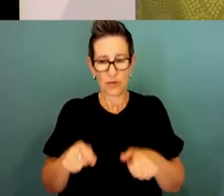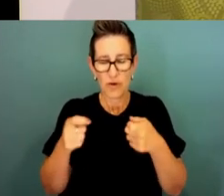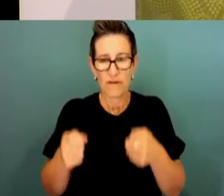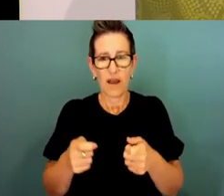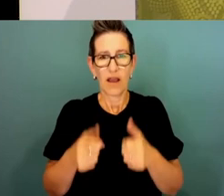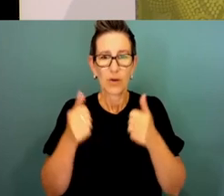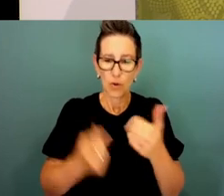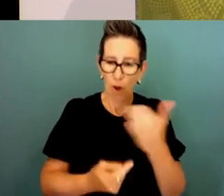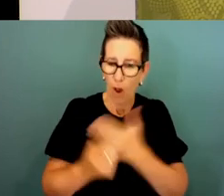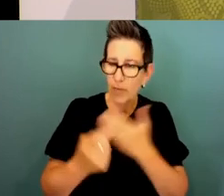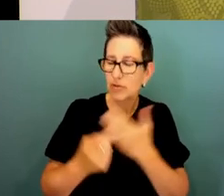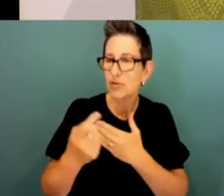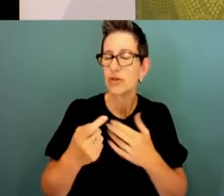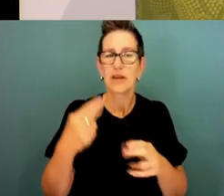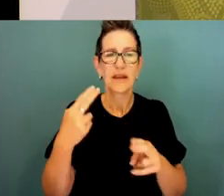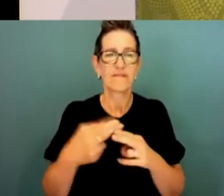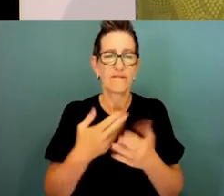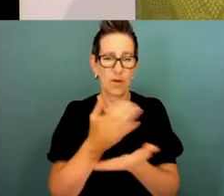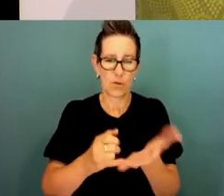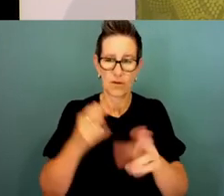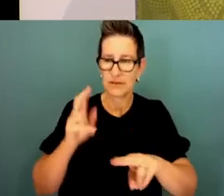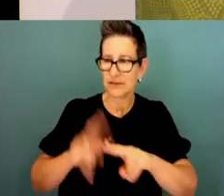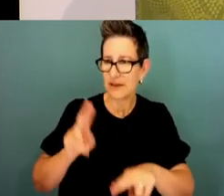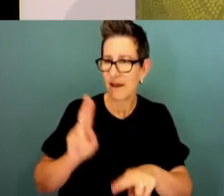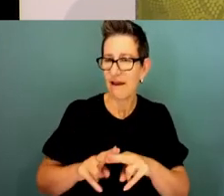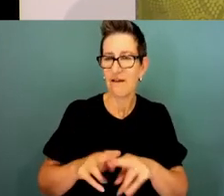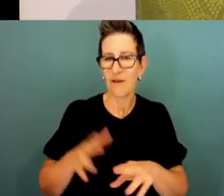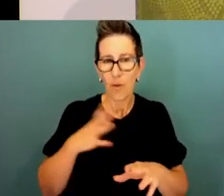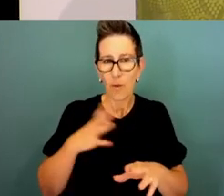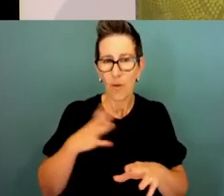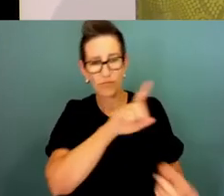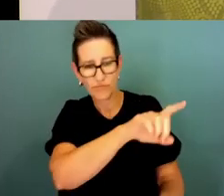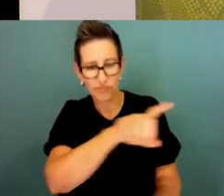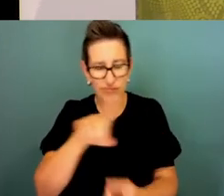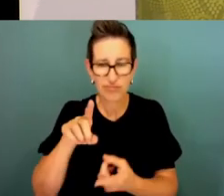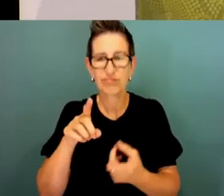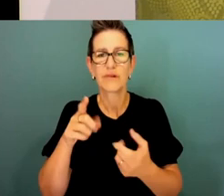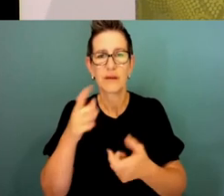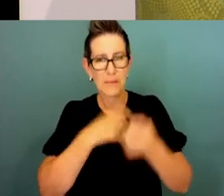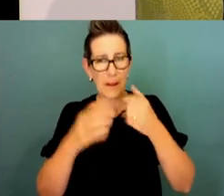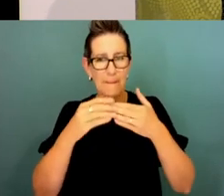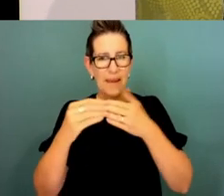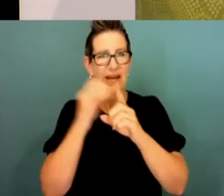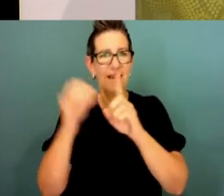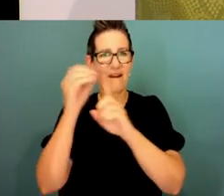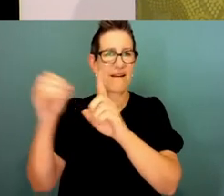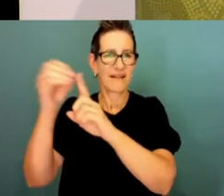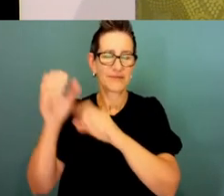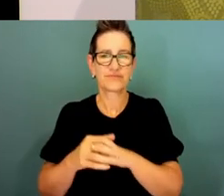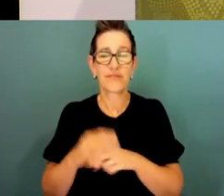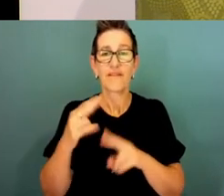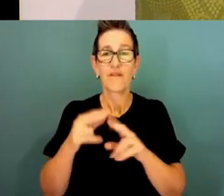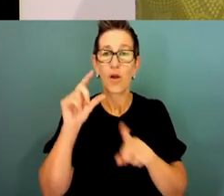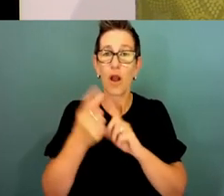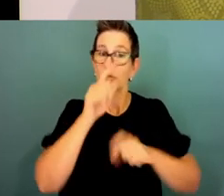APS leaders in this regard. On cultural diversity more broadly, it's really important that the APS embraces and supports a